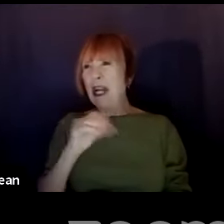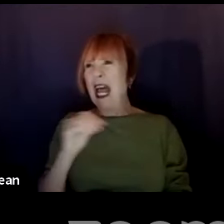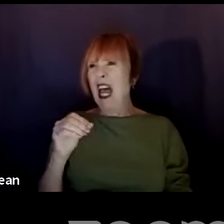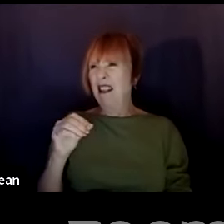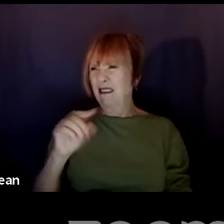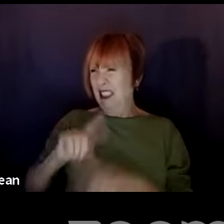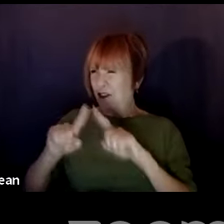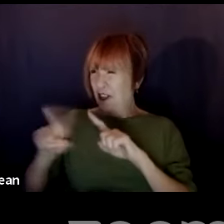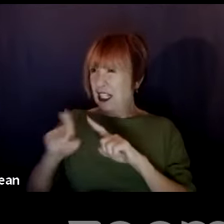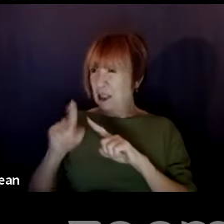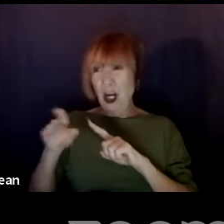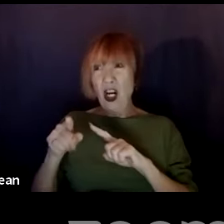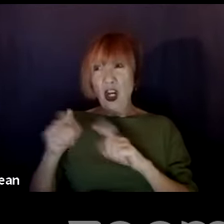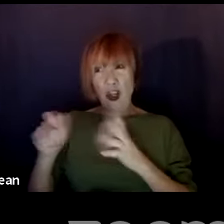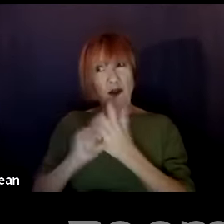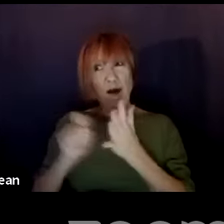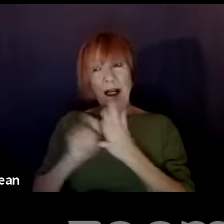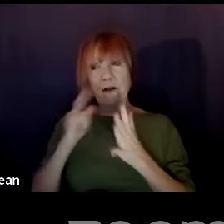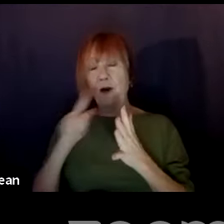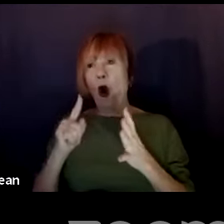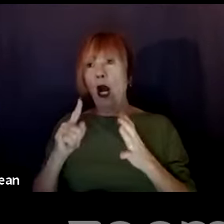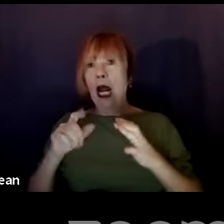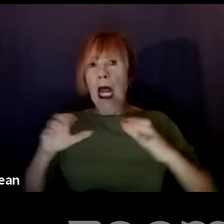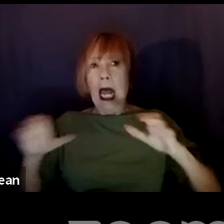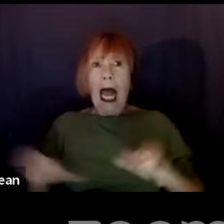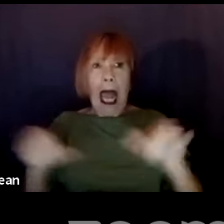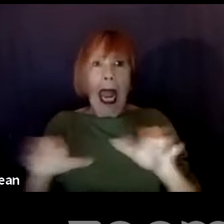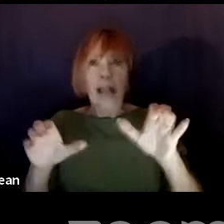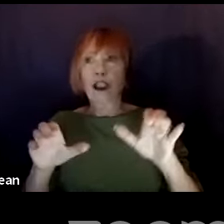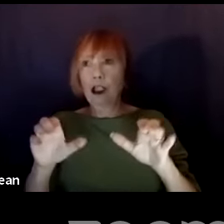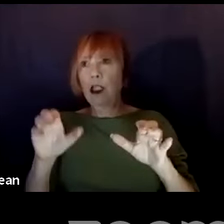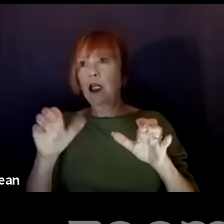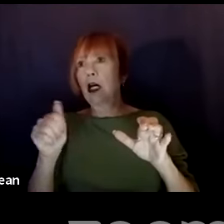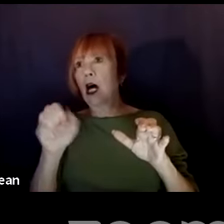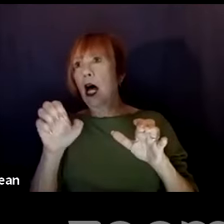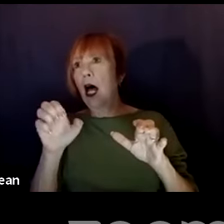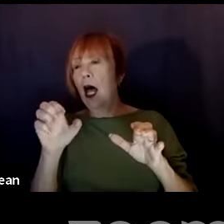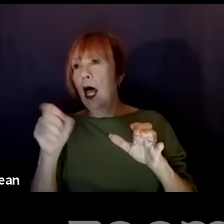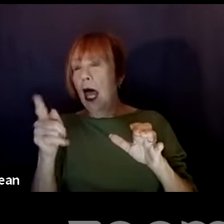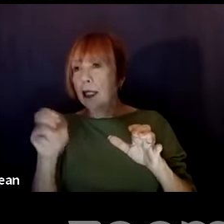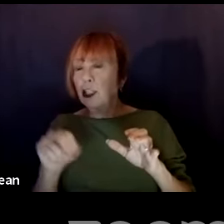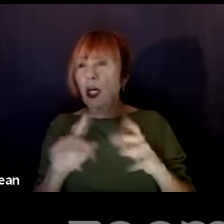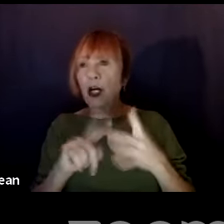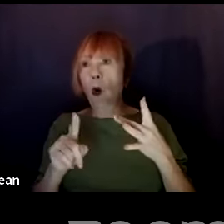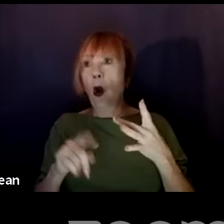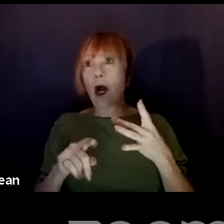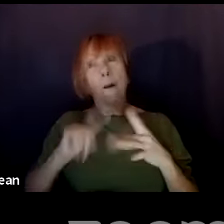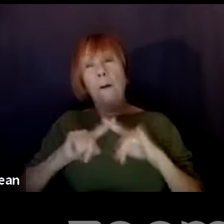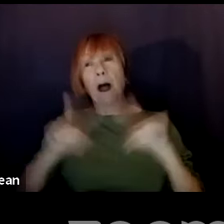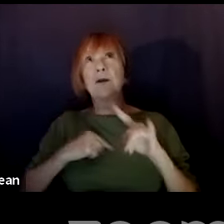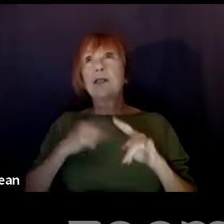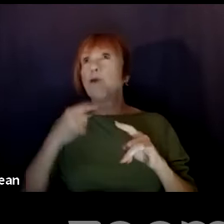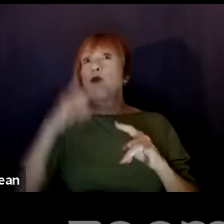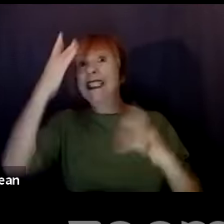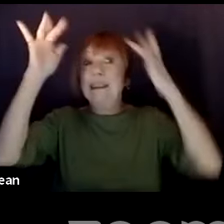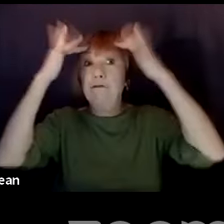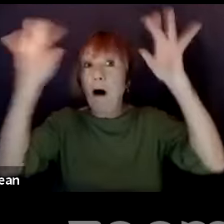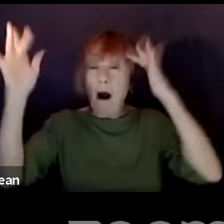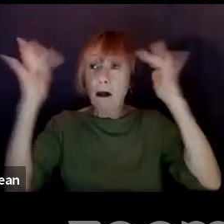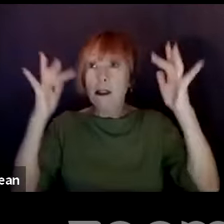stuff or definitely some, like, sort of heady sort of thing. mean, there's nothing plain and simple about a Twilight Zone episode. So,